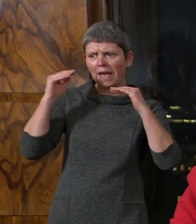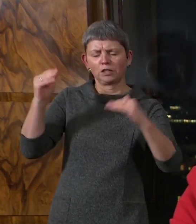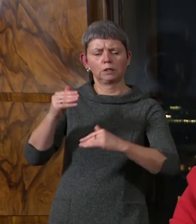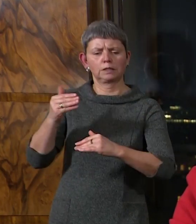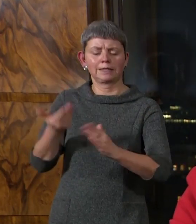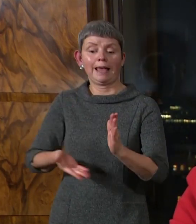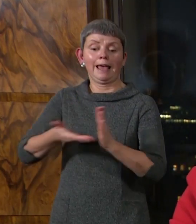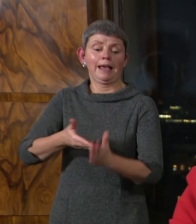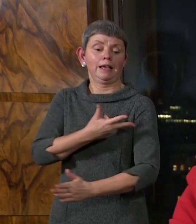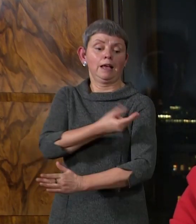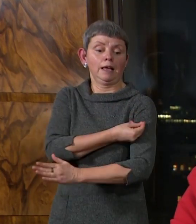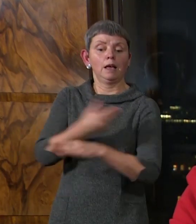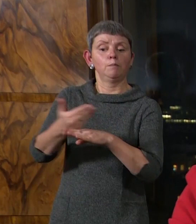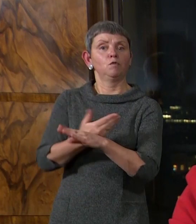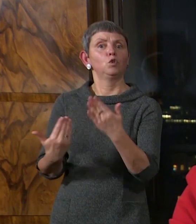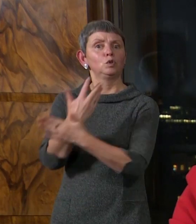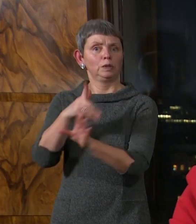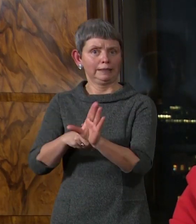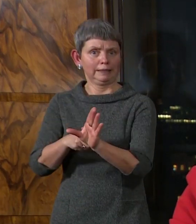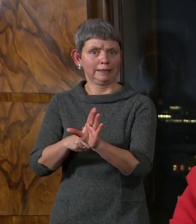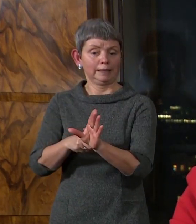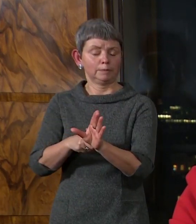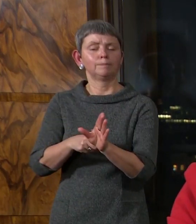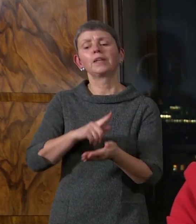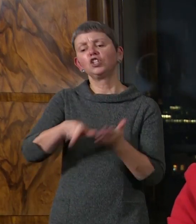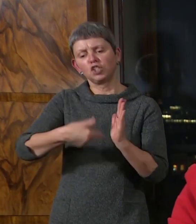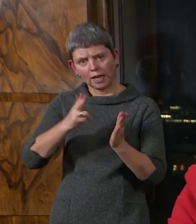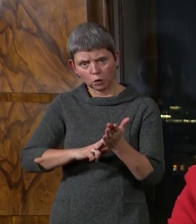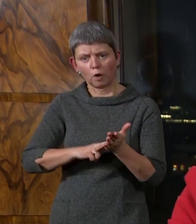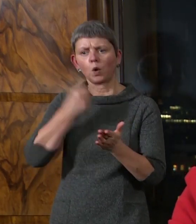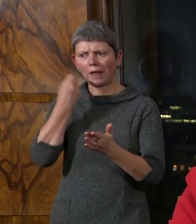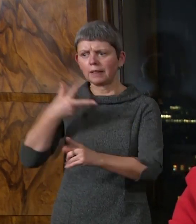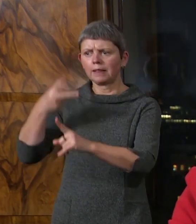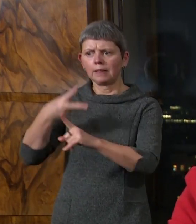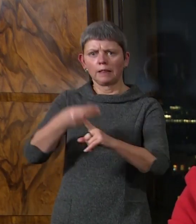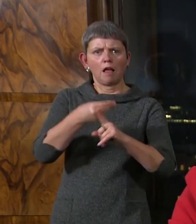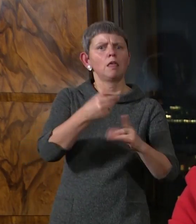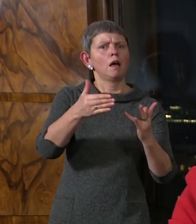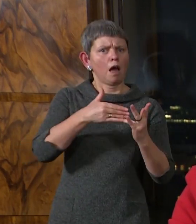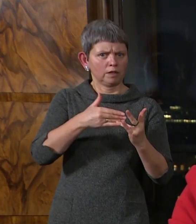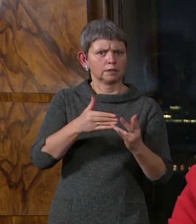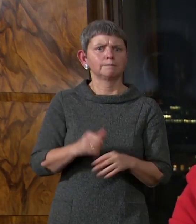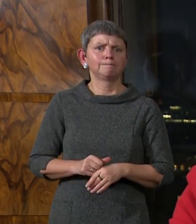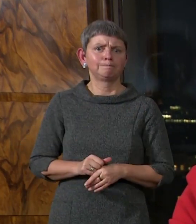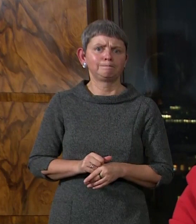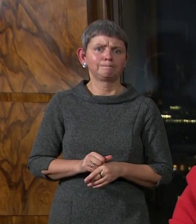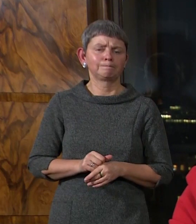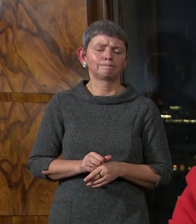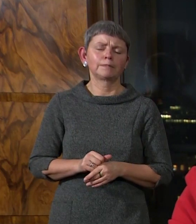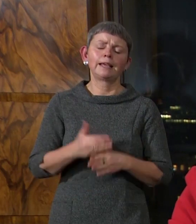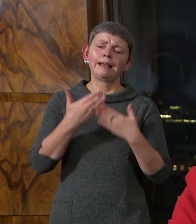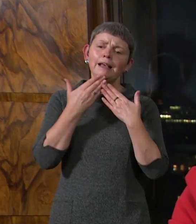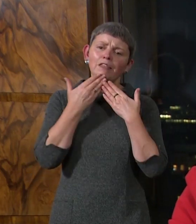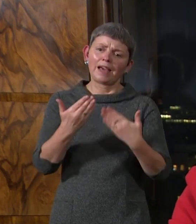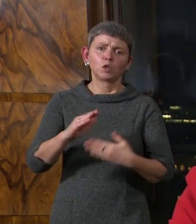before the bells. And in January, we will then catch up with anyone who couldn't be done before Hugman A. My thanks go to